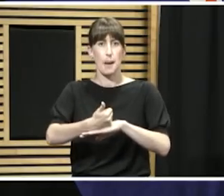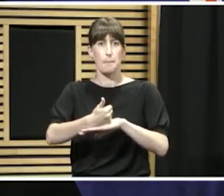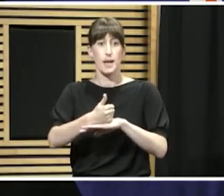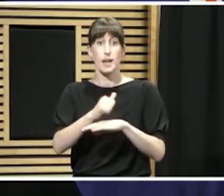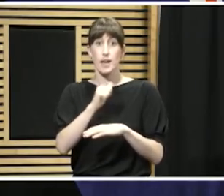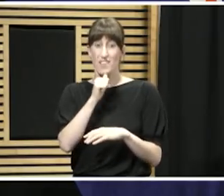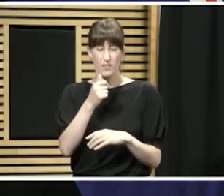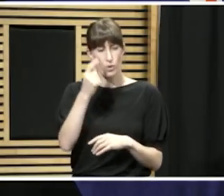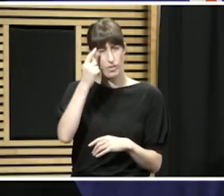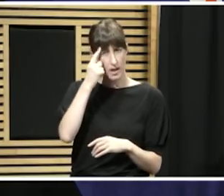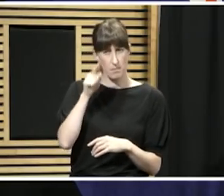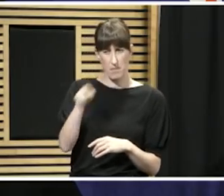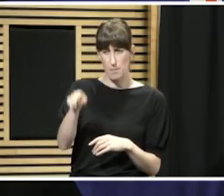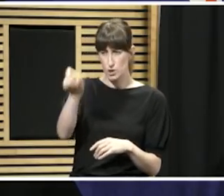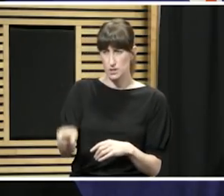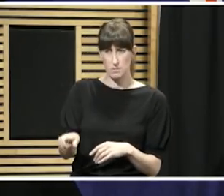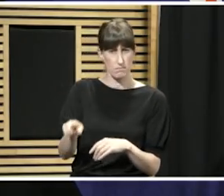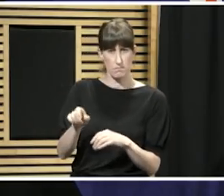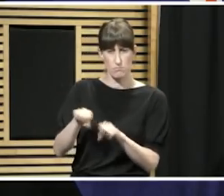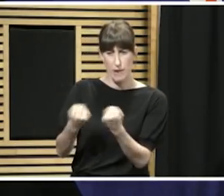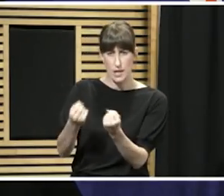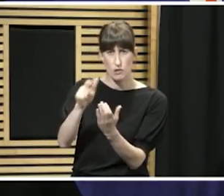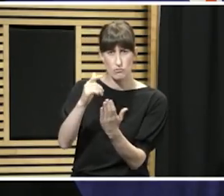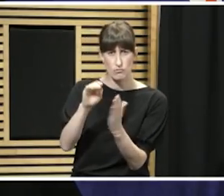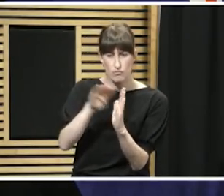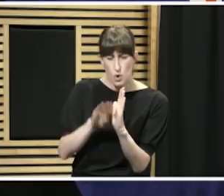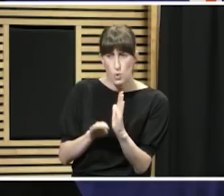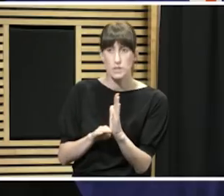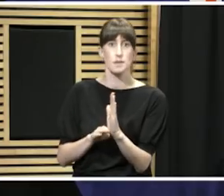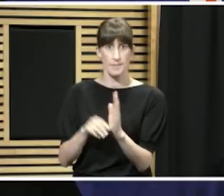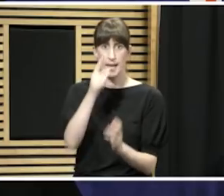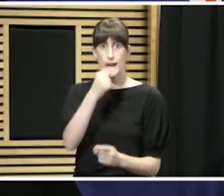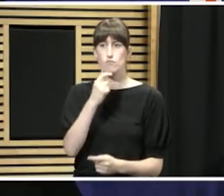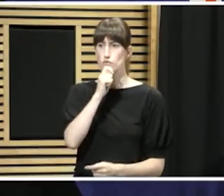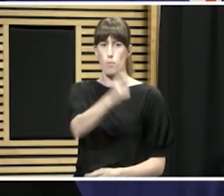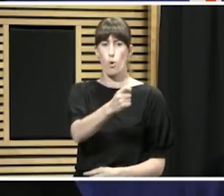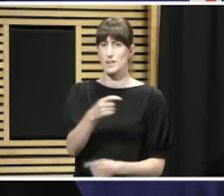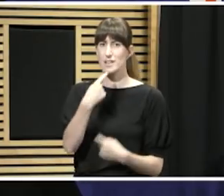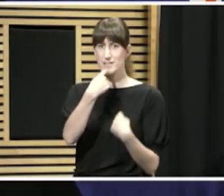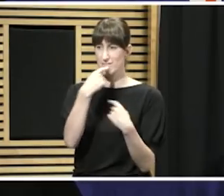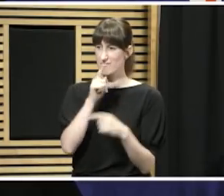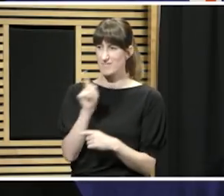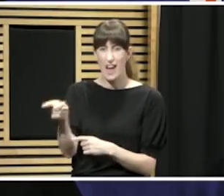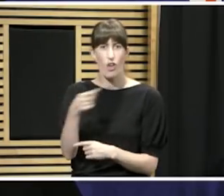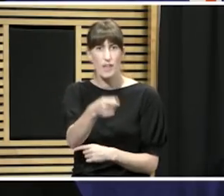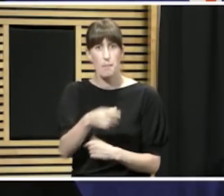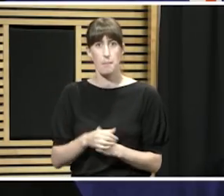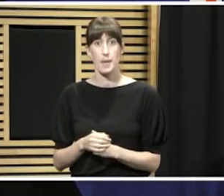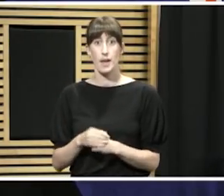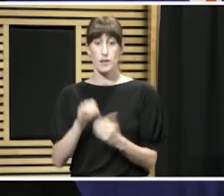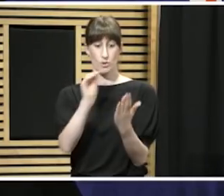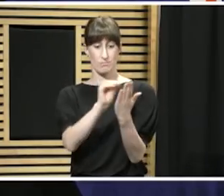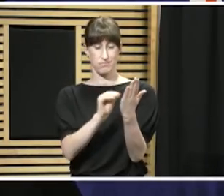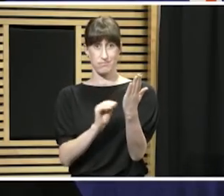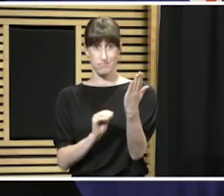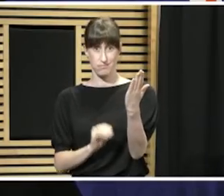,200 reports of people believing others weren't complying. Again, it shows how